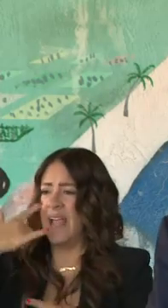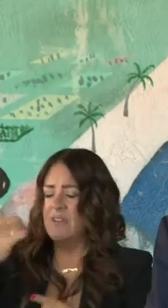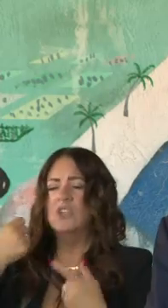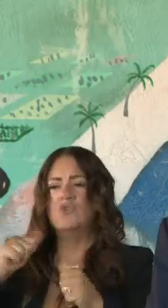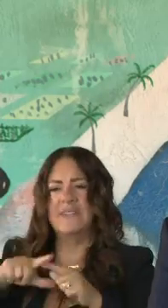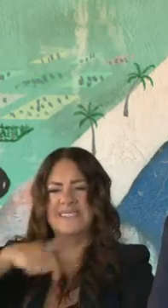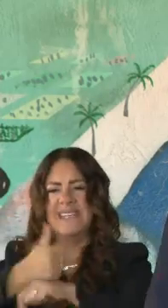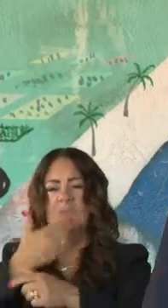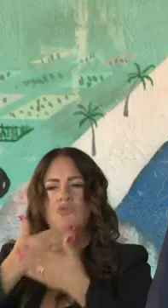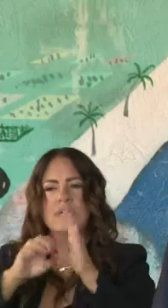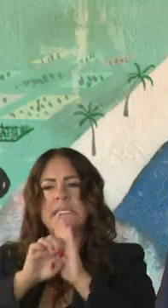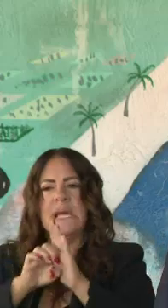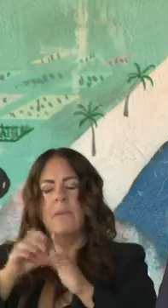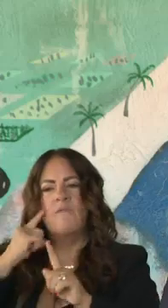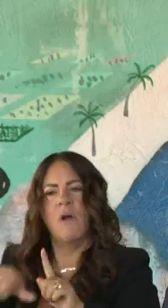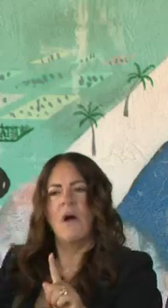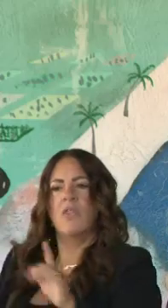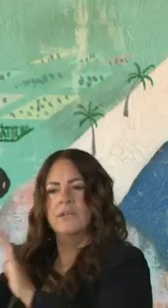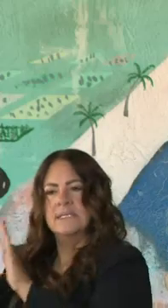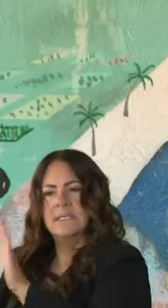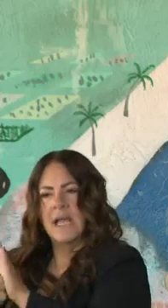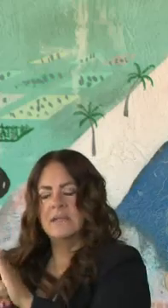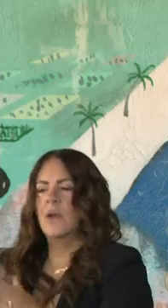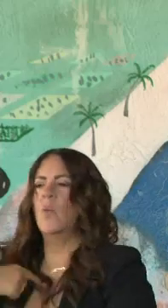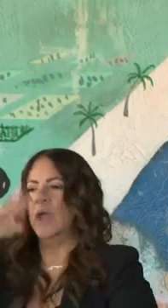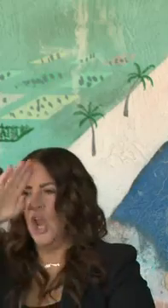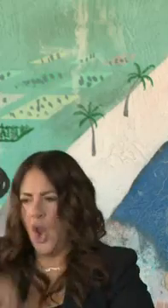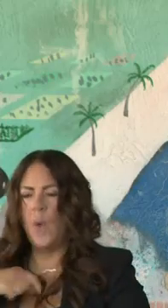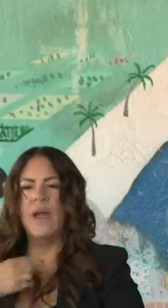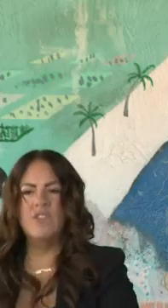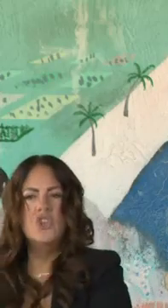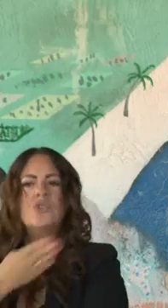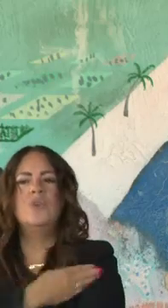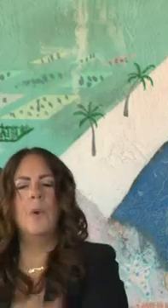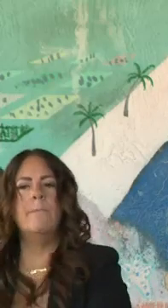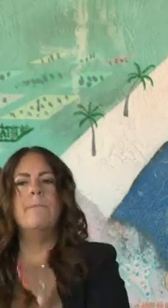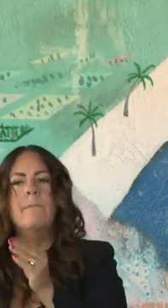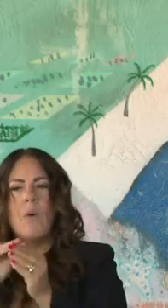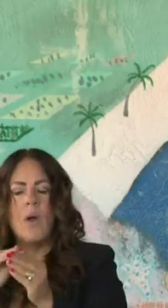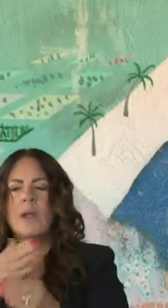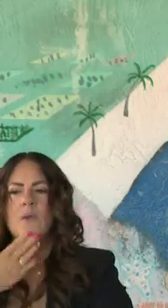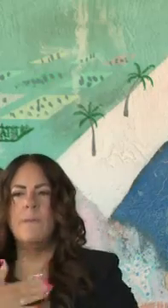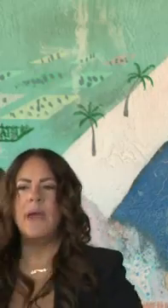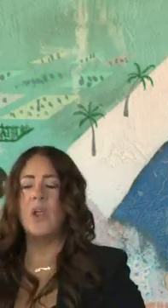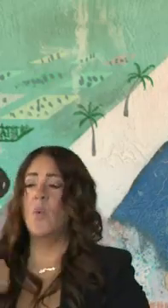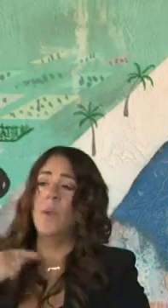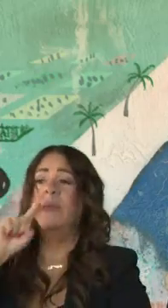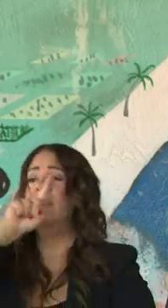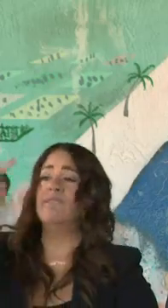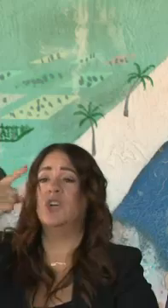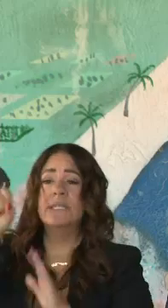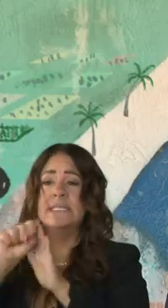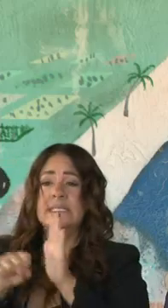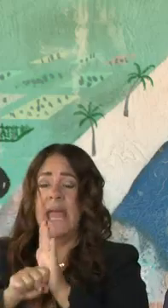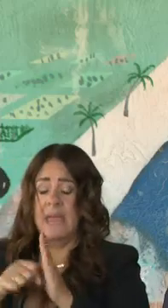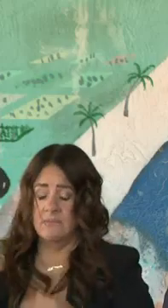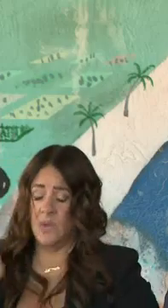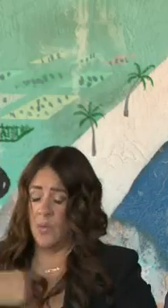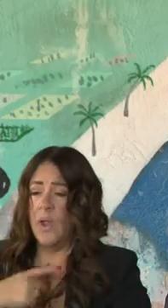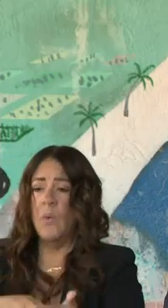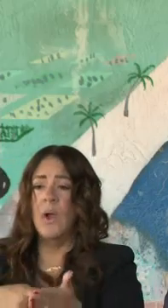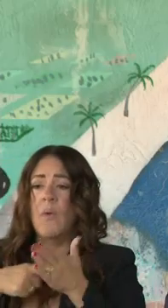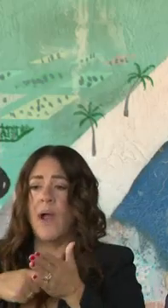also asserted that we need to do more and do better by becoming the first state in the country to require